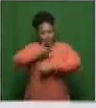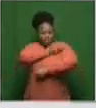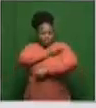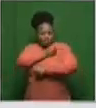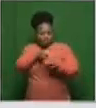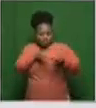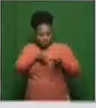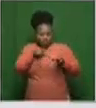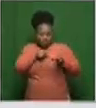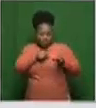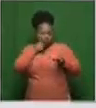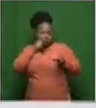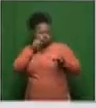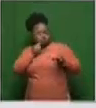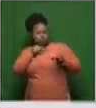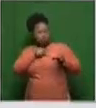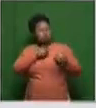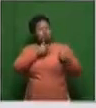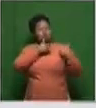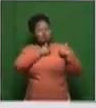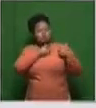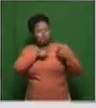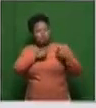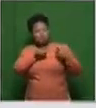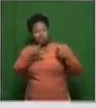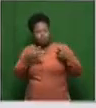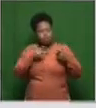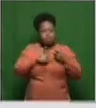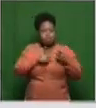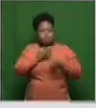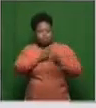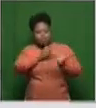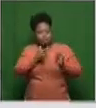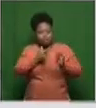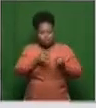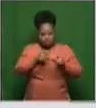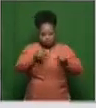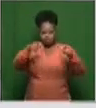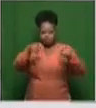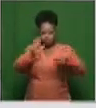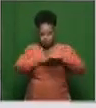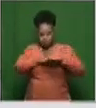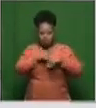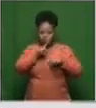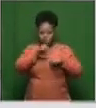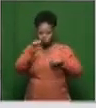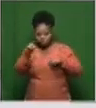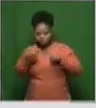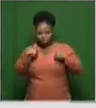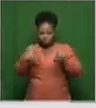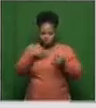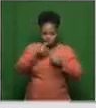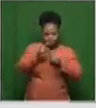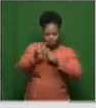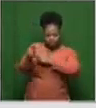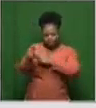of people where you look for safety and the amount of vaccine you should give and how it works. And then you have a larger number, several hundred, where you start to look at the